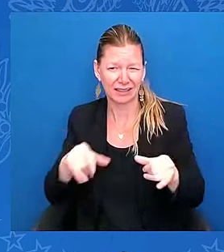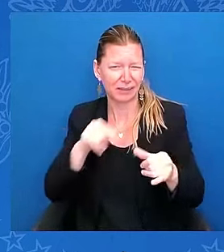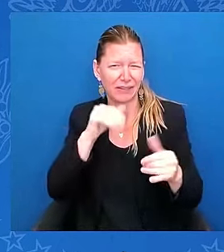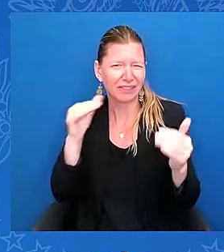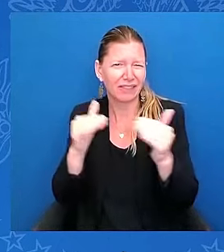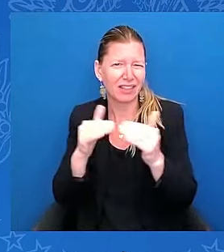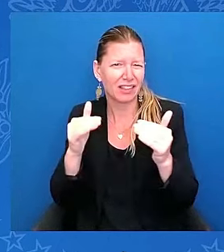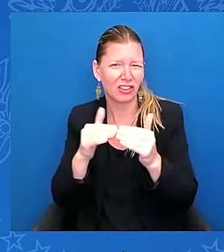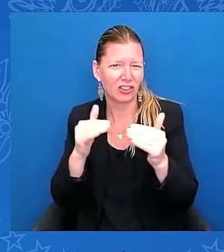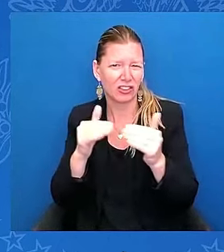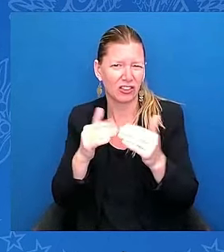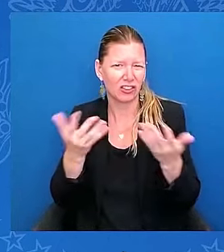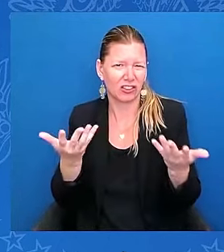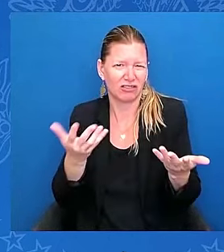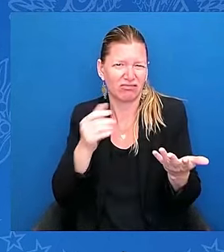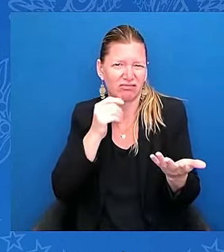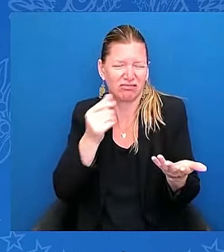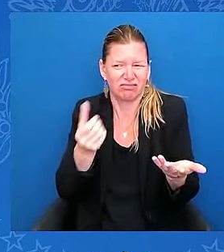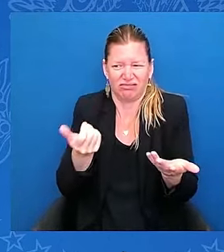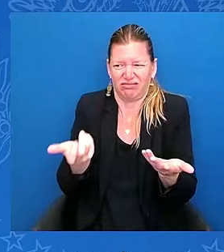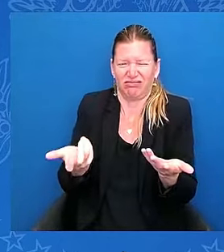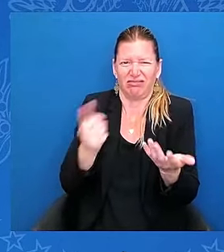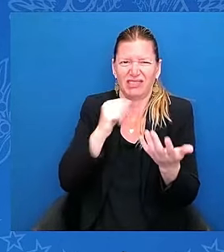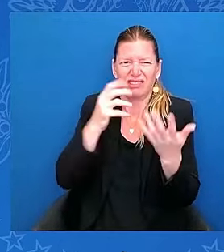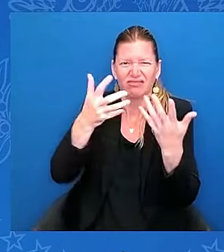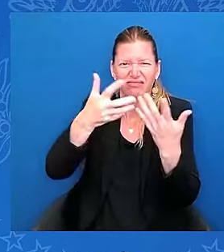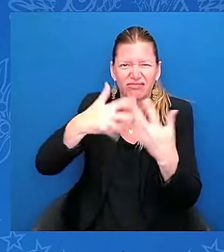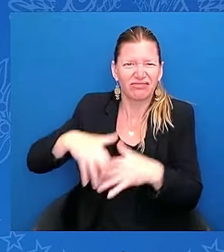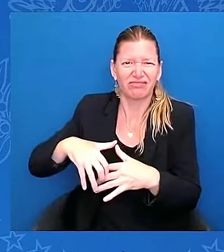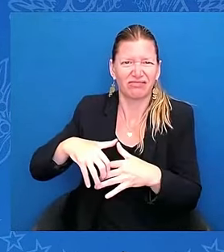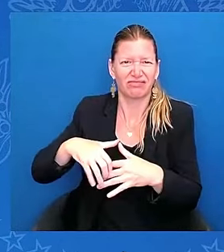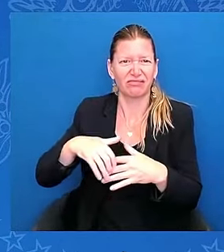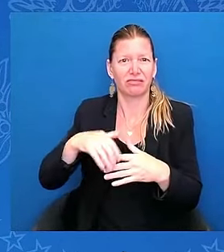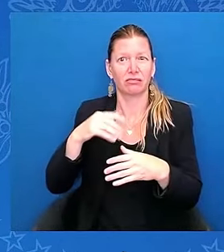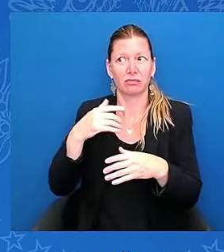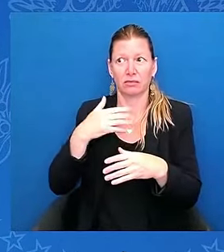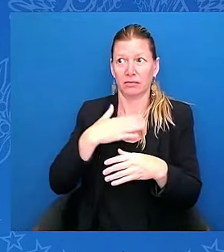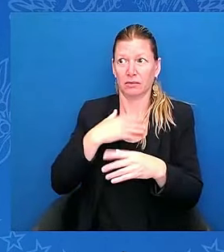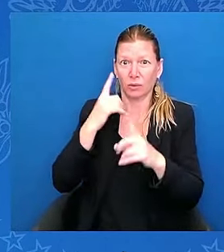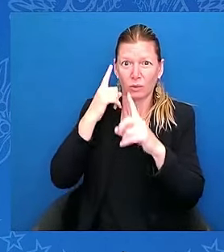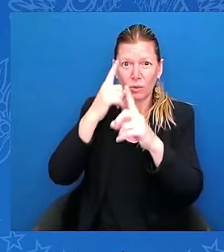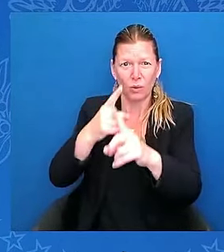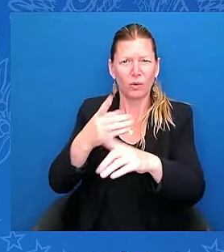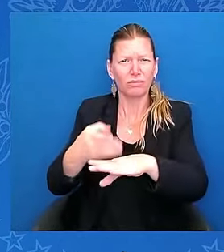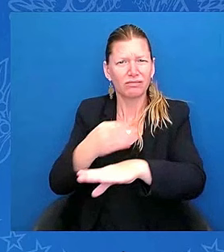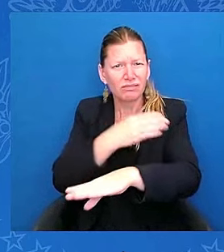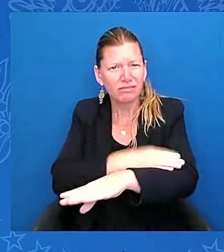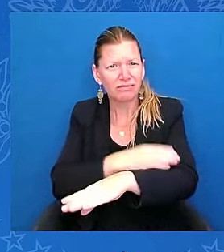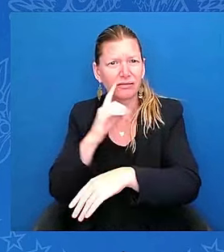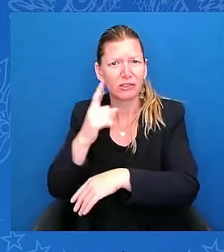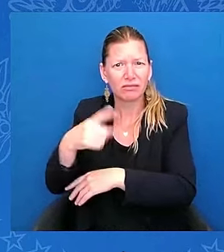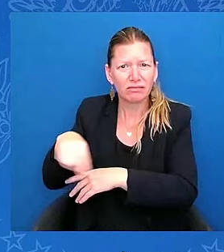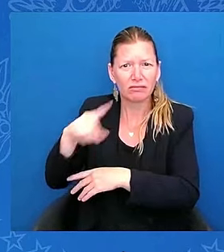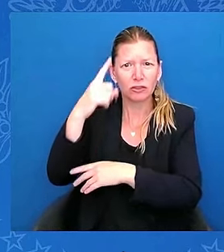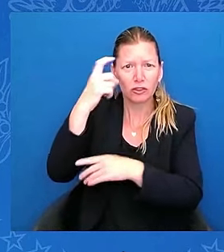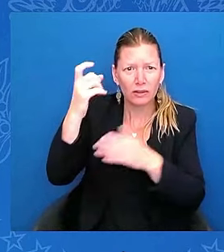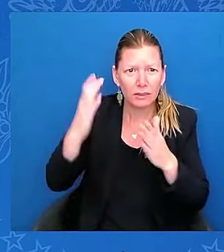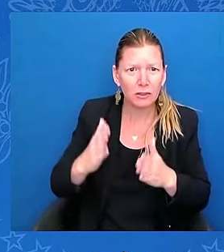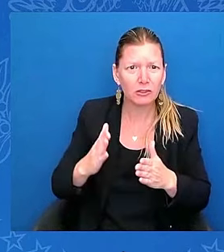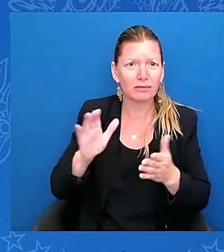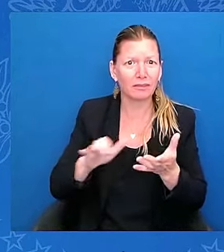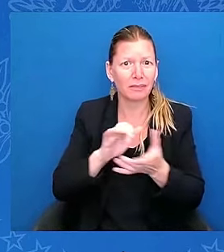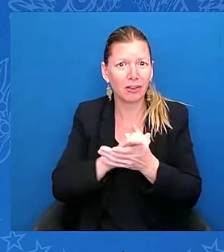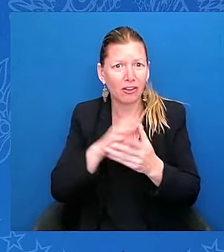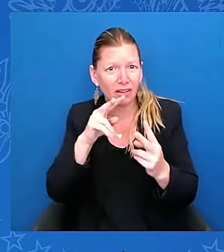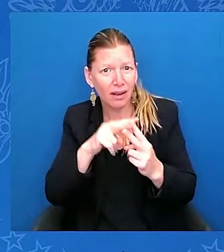DREAMers, married couples, and for Americans. That's why we're here today. A few days ago, we marked the 12th anniversary